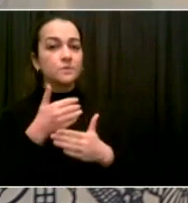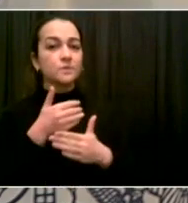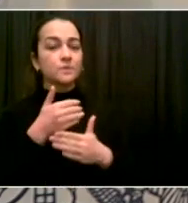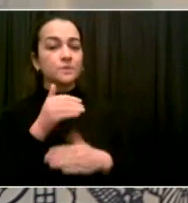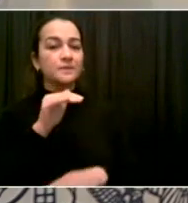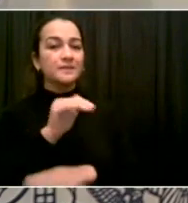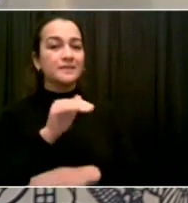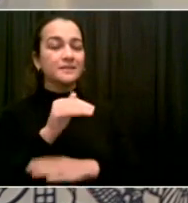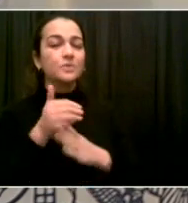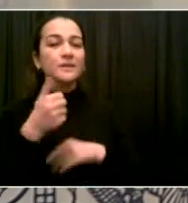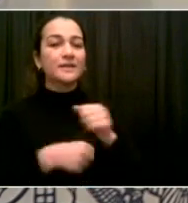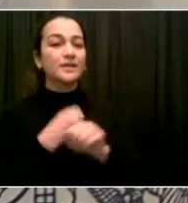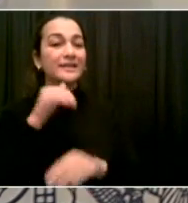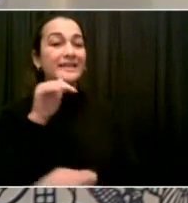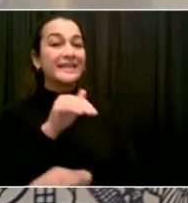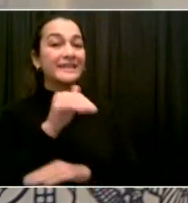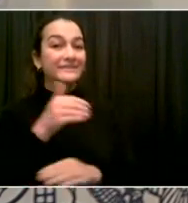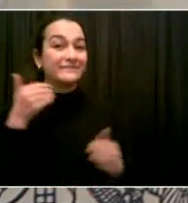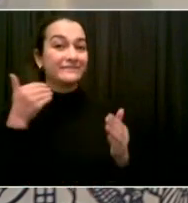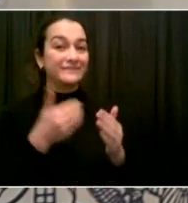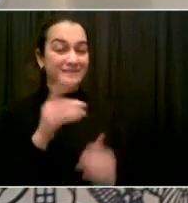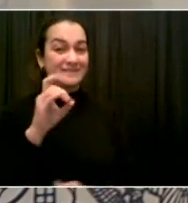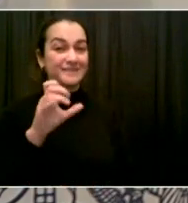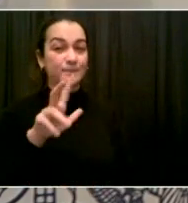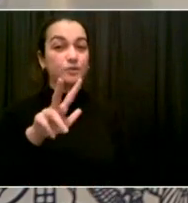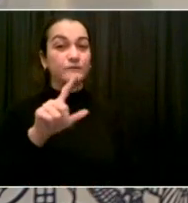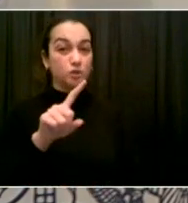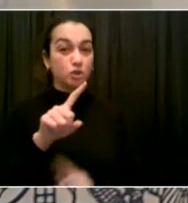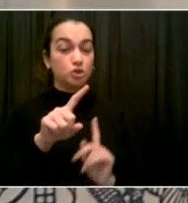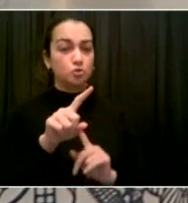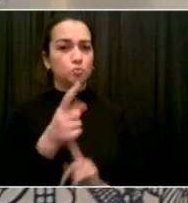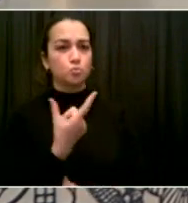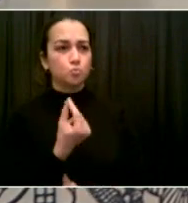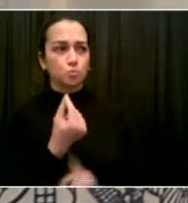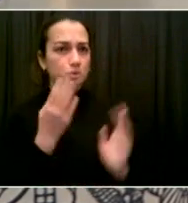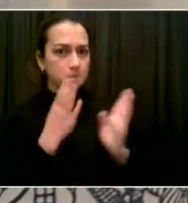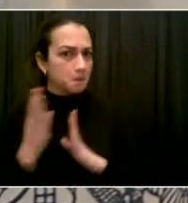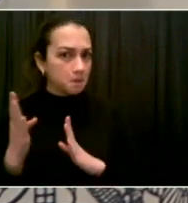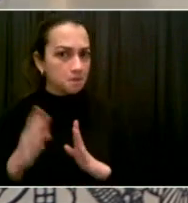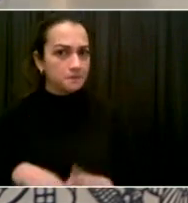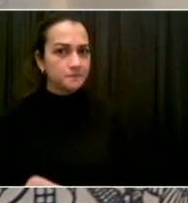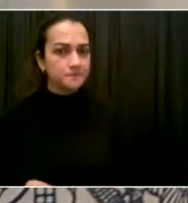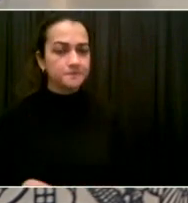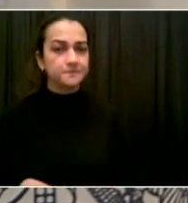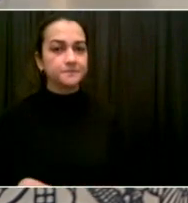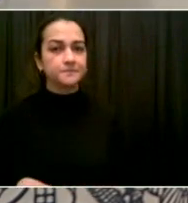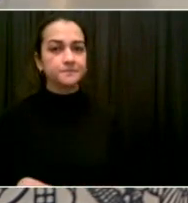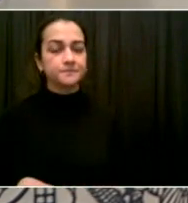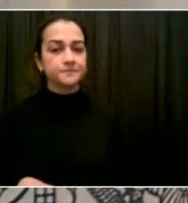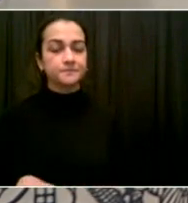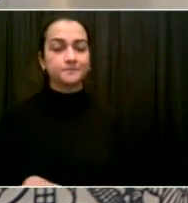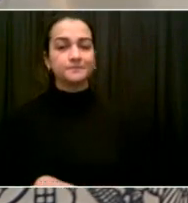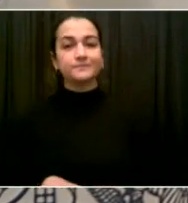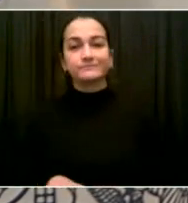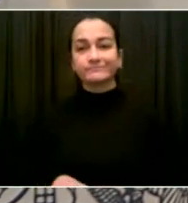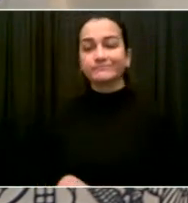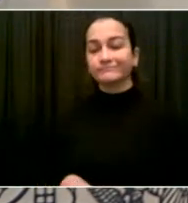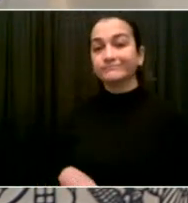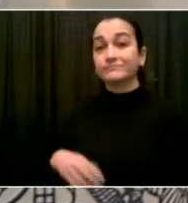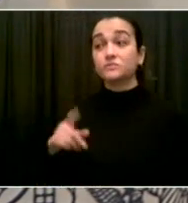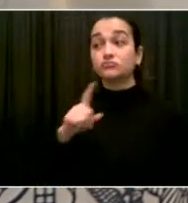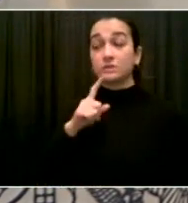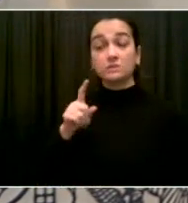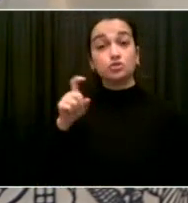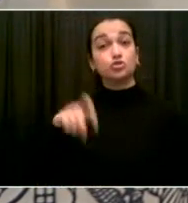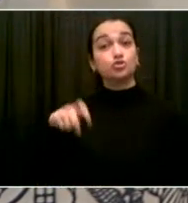New Year's Eve right now, the starting point is we have the original plan that we announced with the crucial